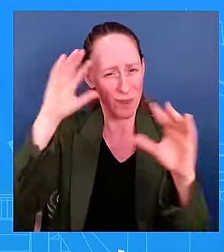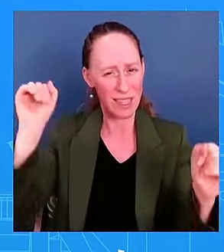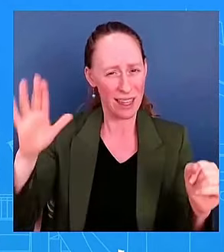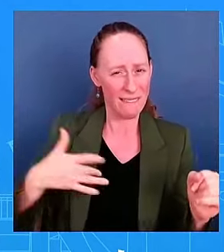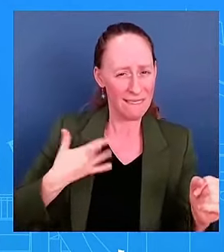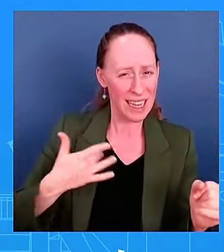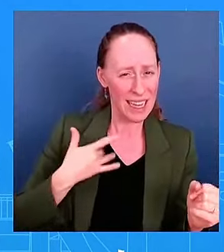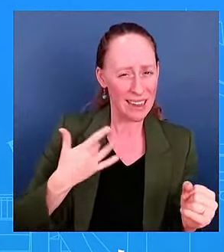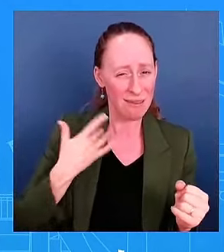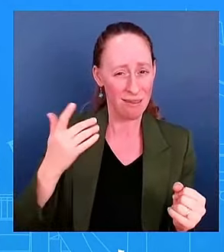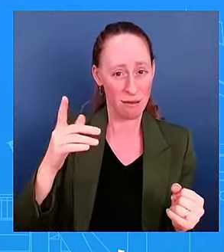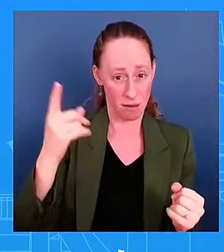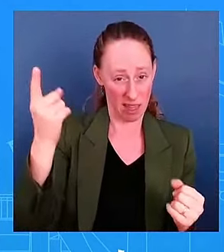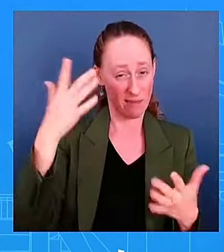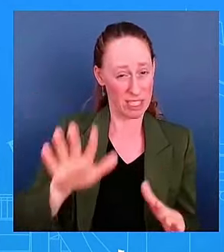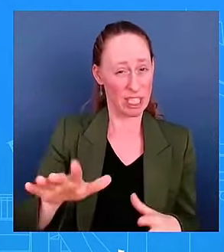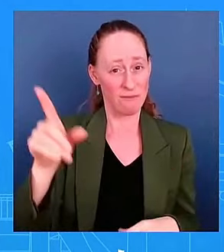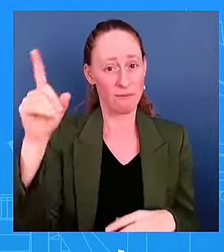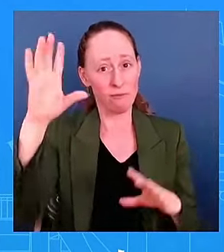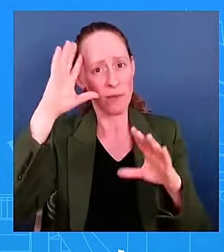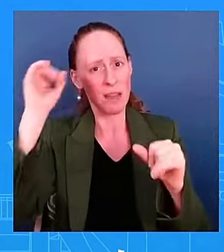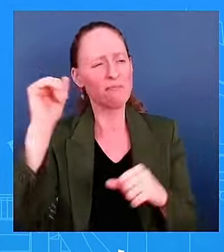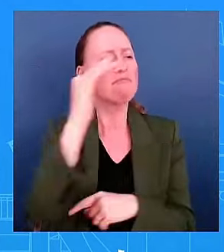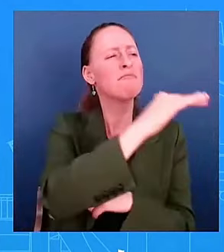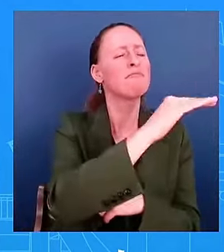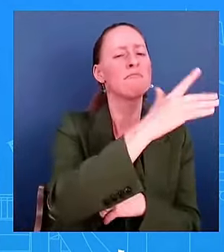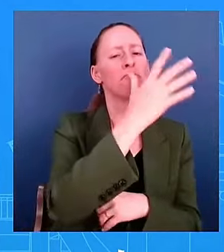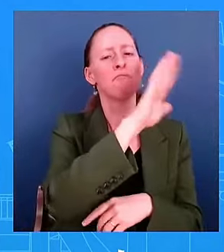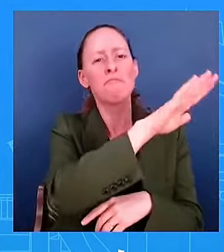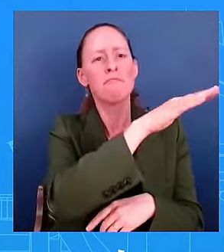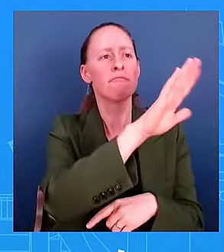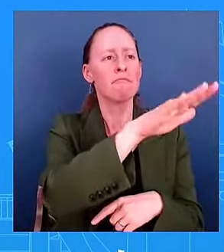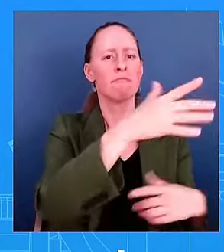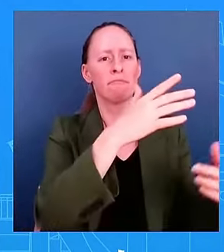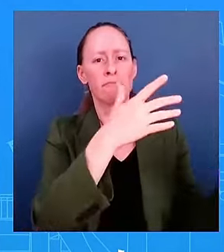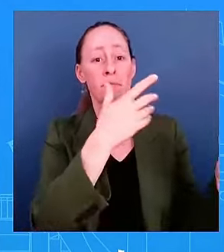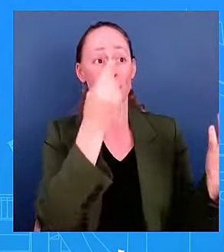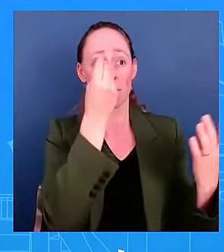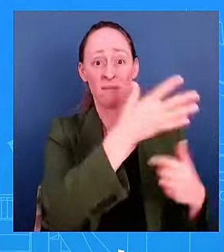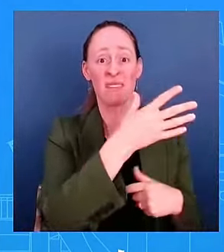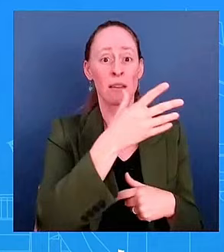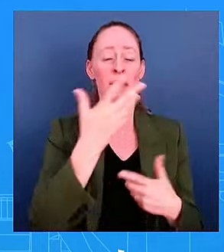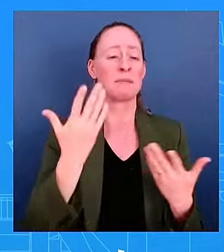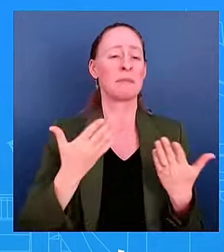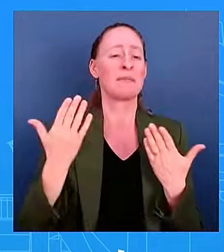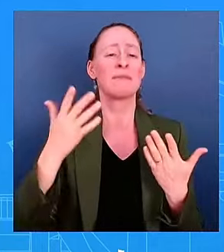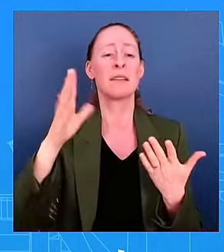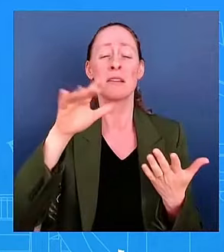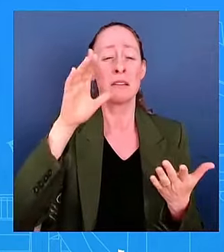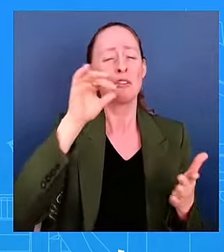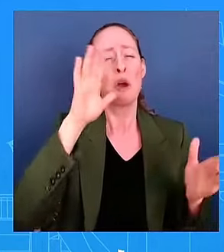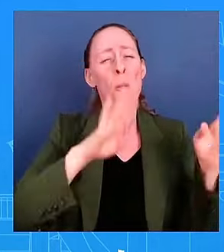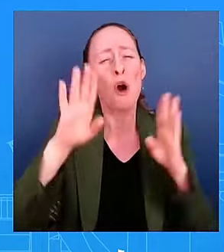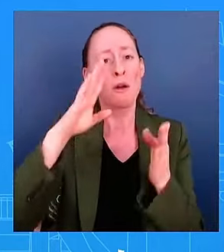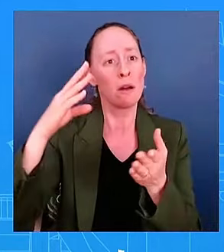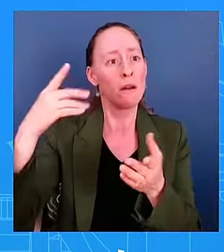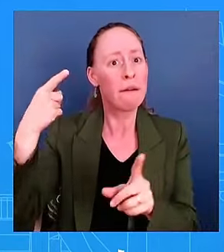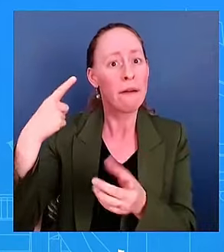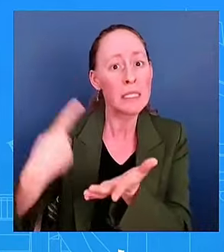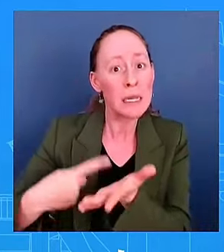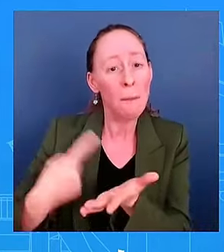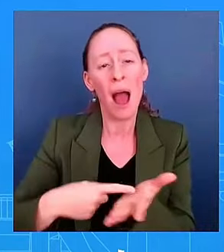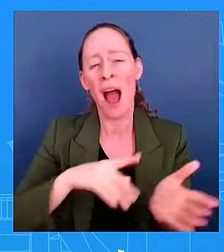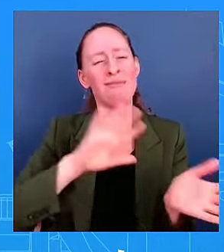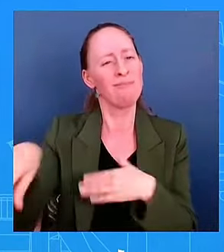to sort of assure them that this isn't going to derail that agenda? So look, as you stated, next week, the